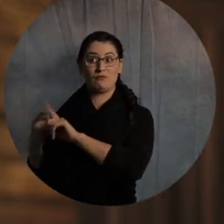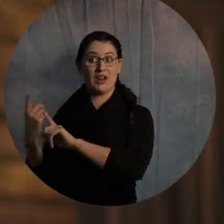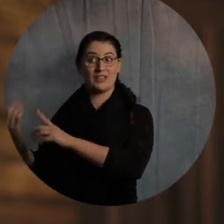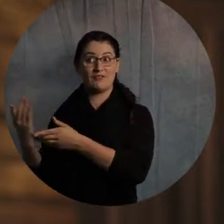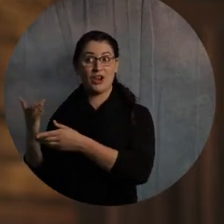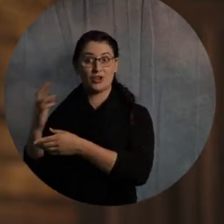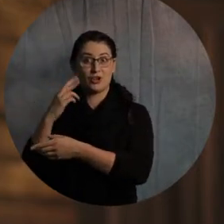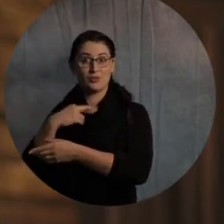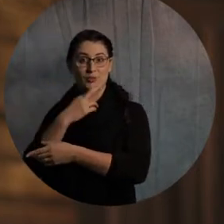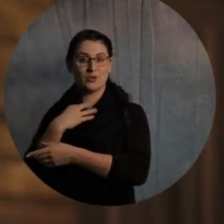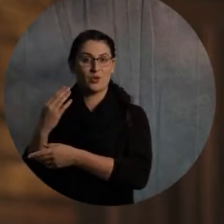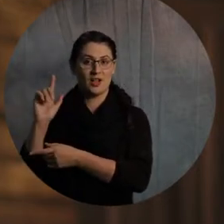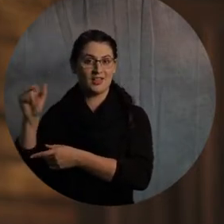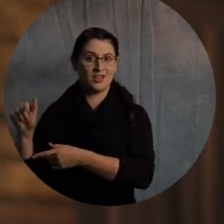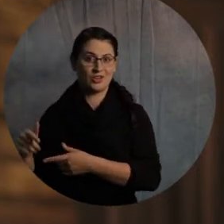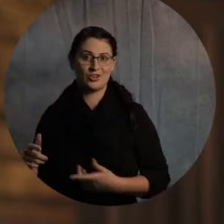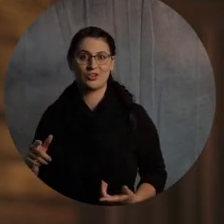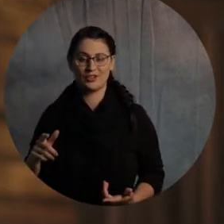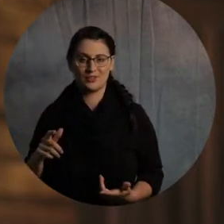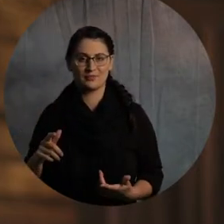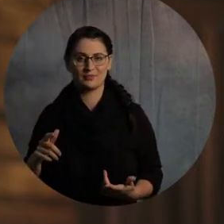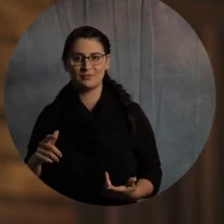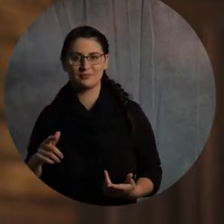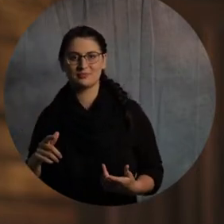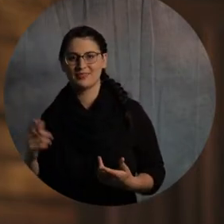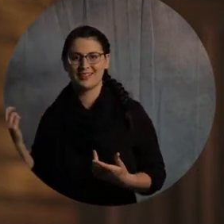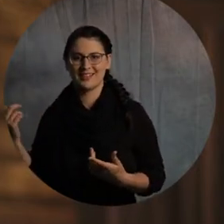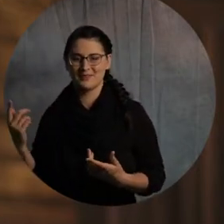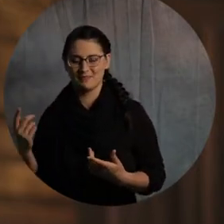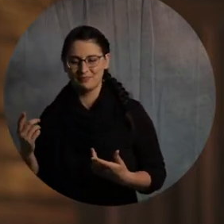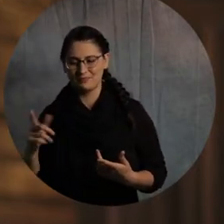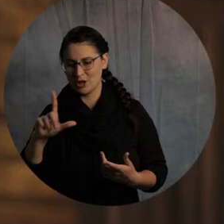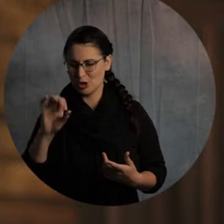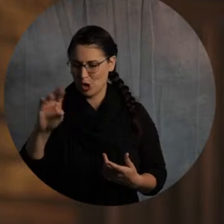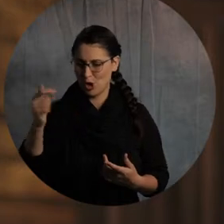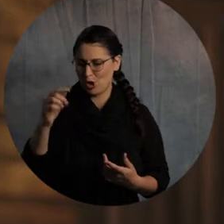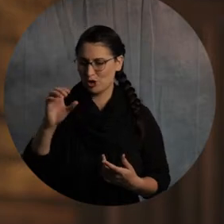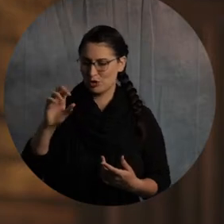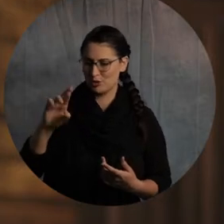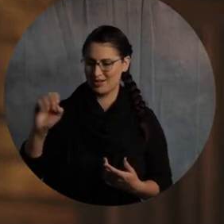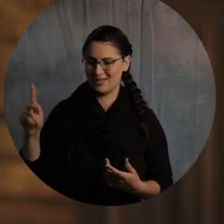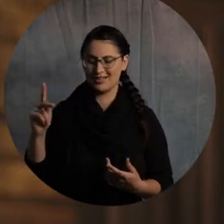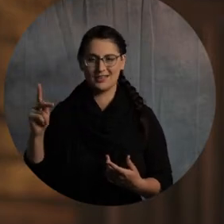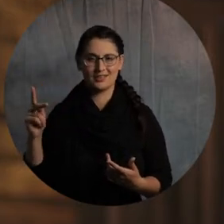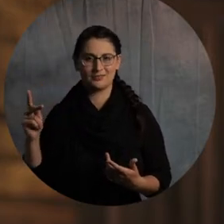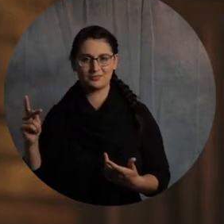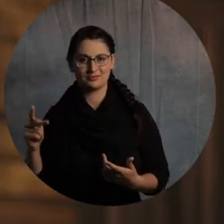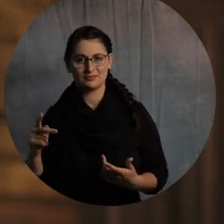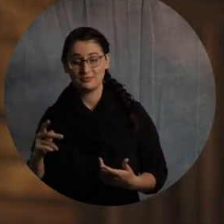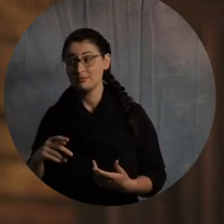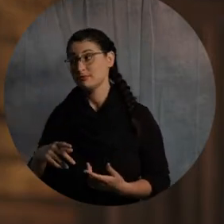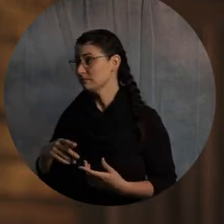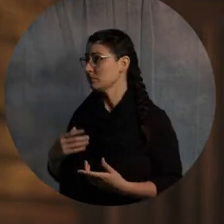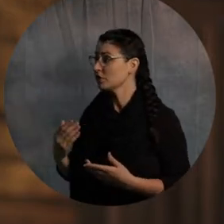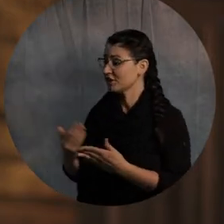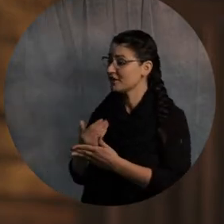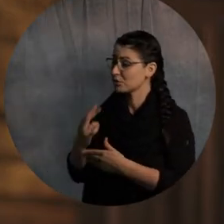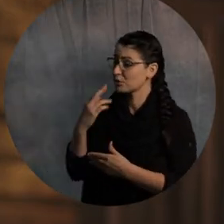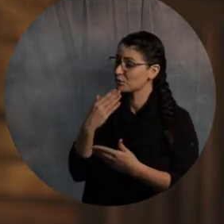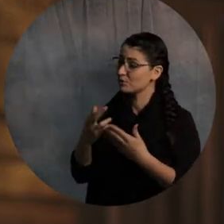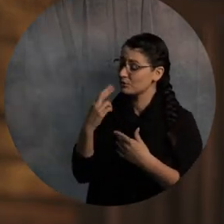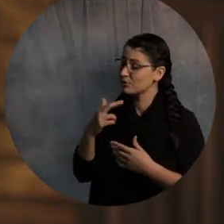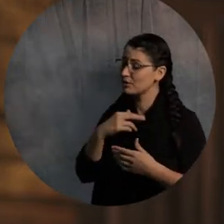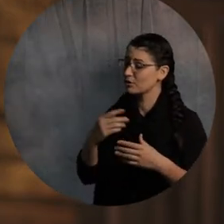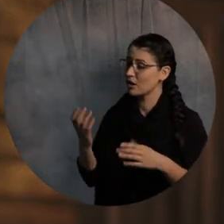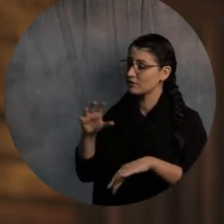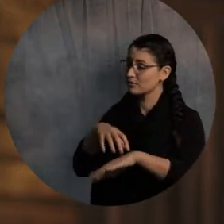Or, excuse me, Long Creek. I better not do that. I start to mention the restaurants and they're not just getting in trouble, all right? Some good restaurants showing up in Dallas. It is? We got some good ones, man. They are trying to out.